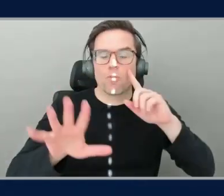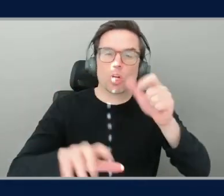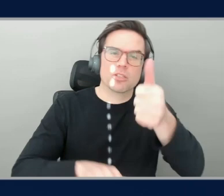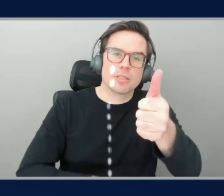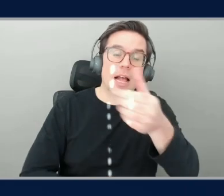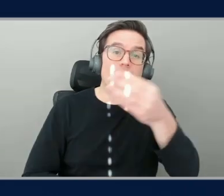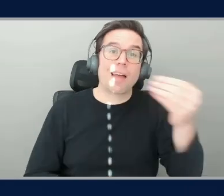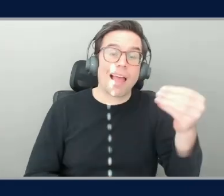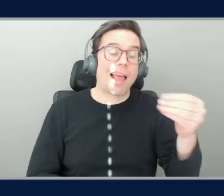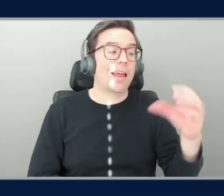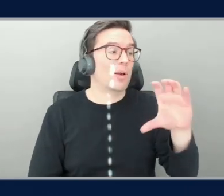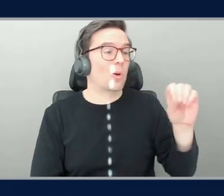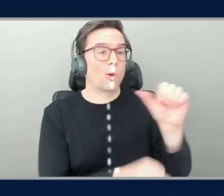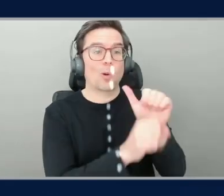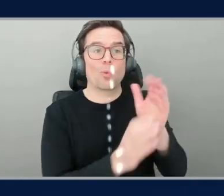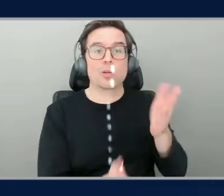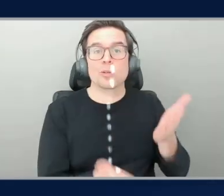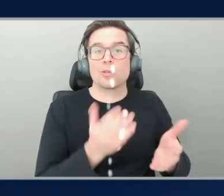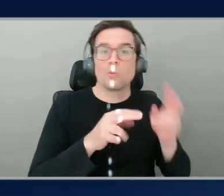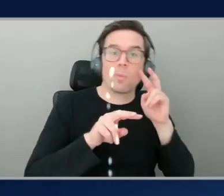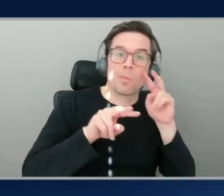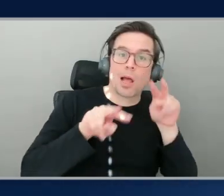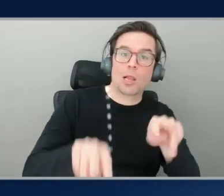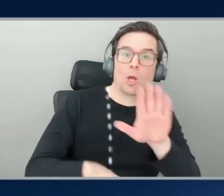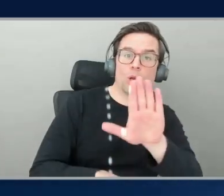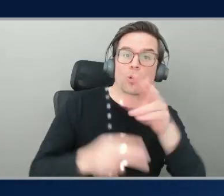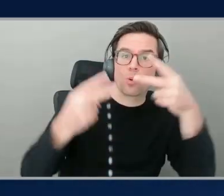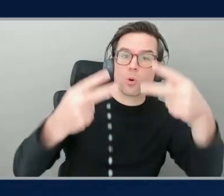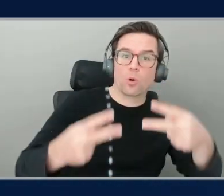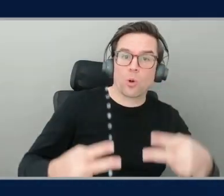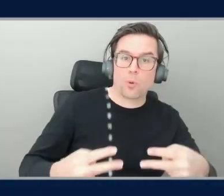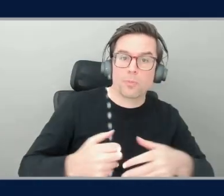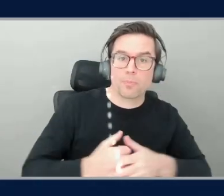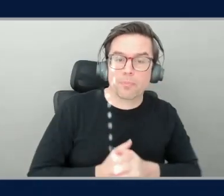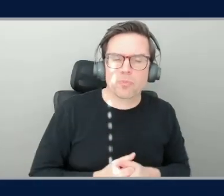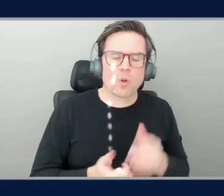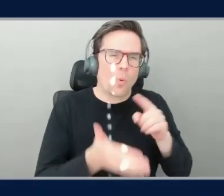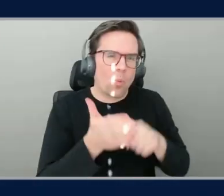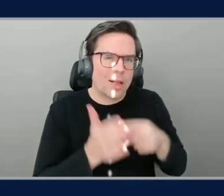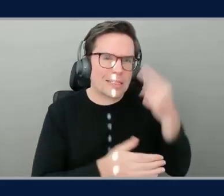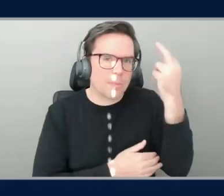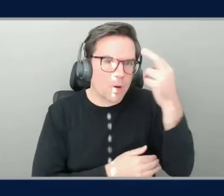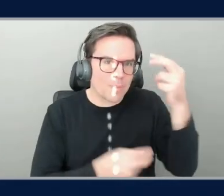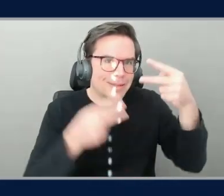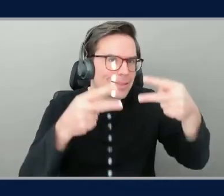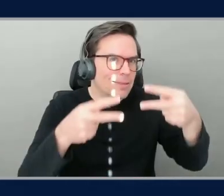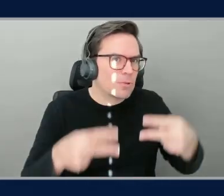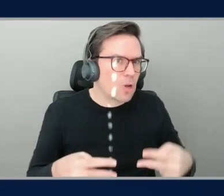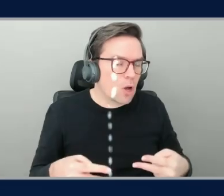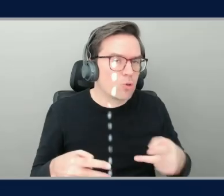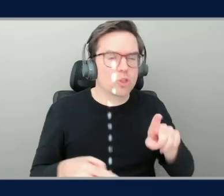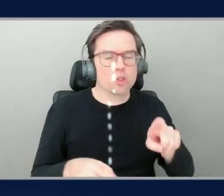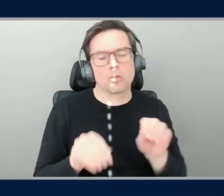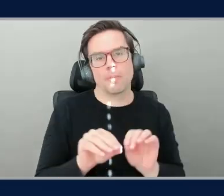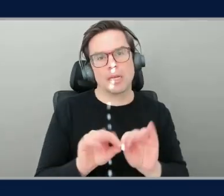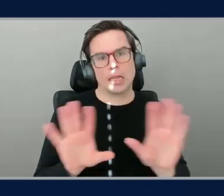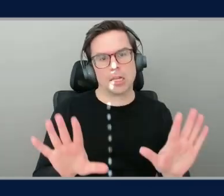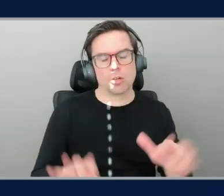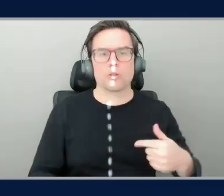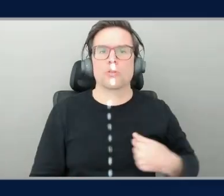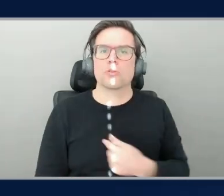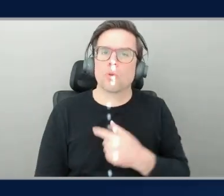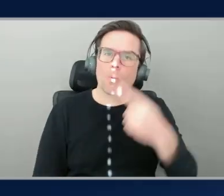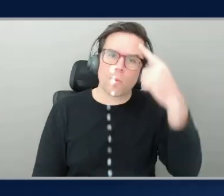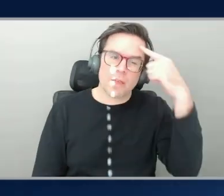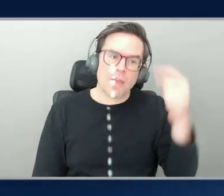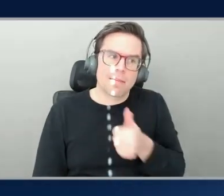the purpose for a particular piece of code. So we thought of that self-documenting code as basically kind of, we're writing for the